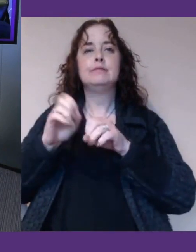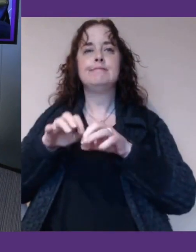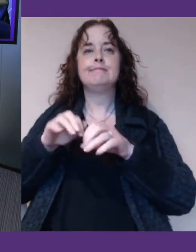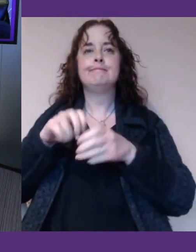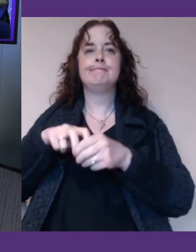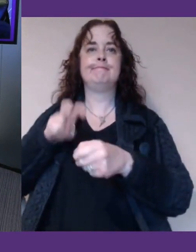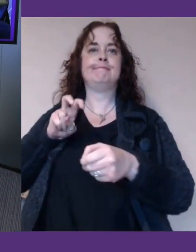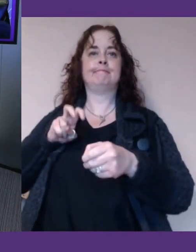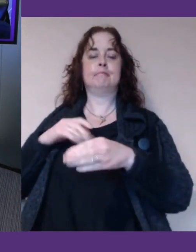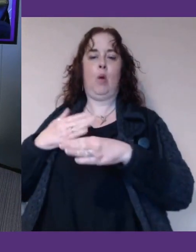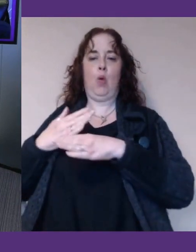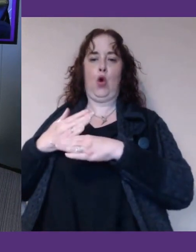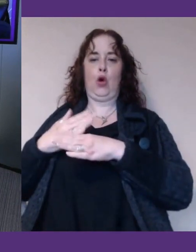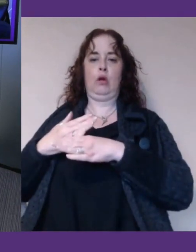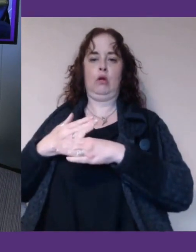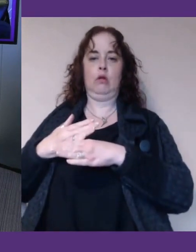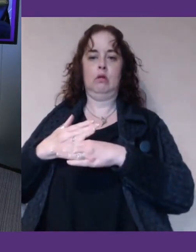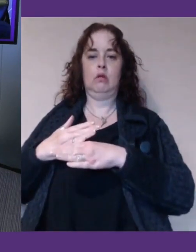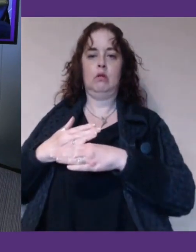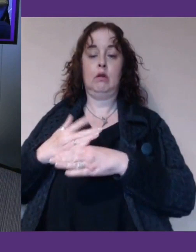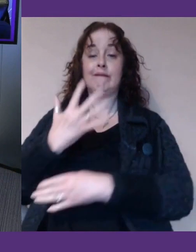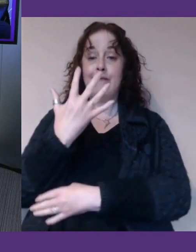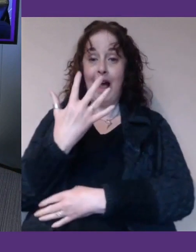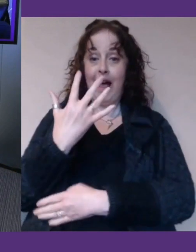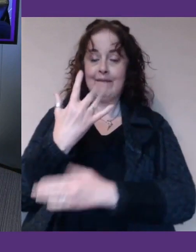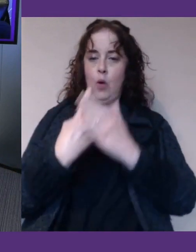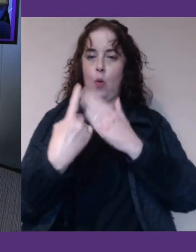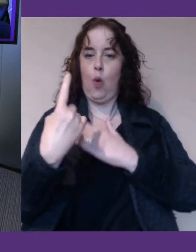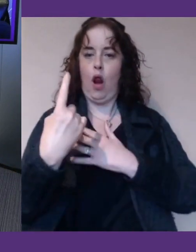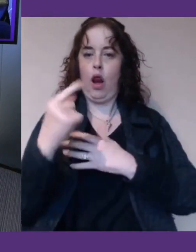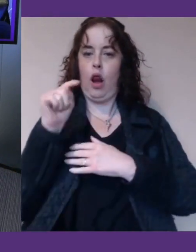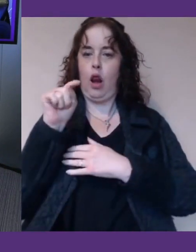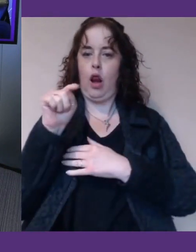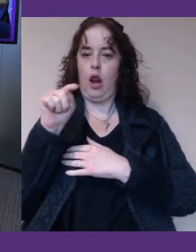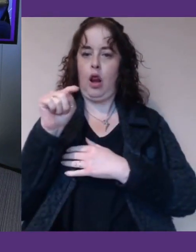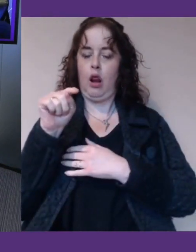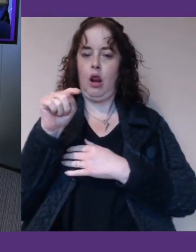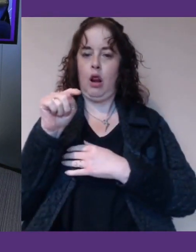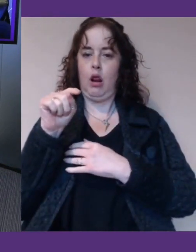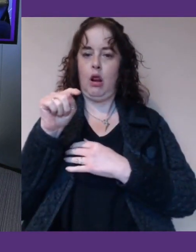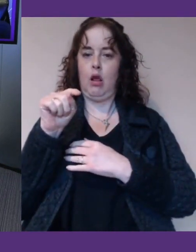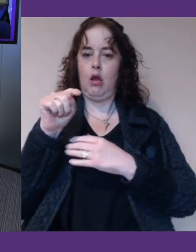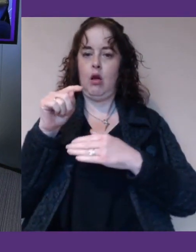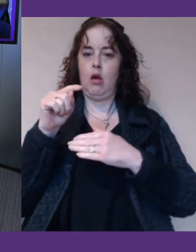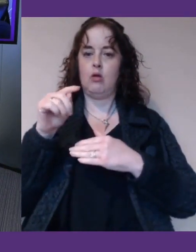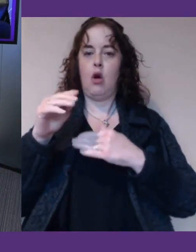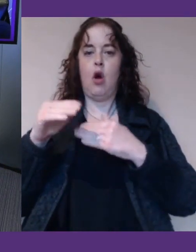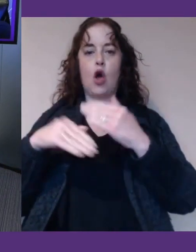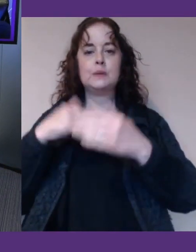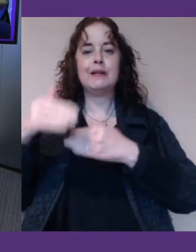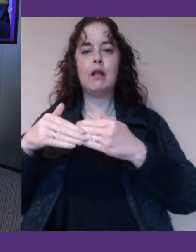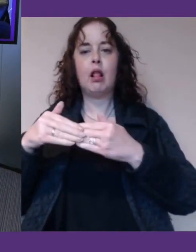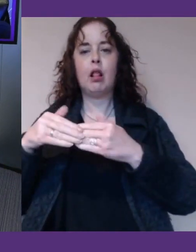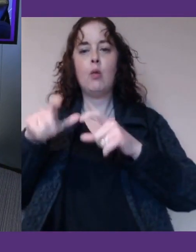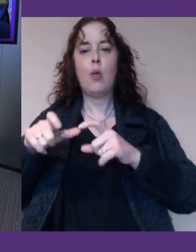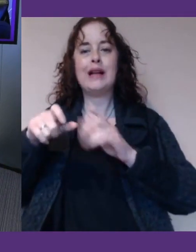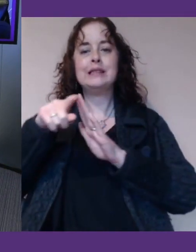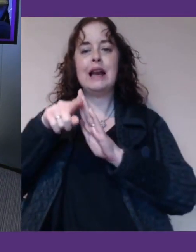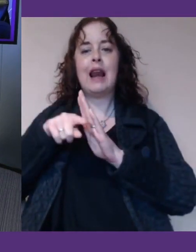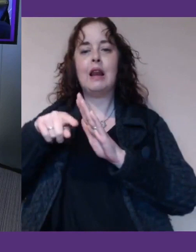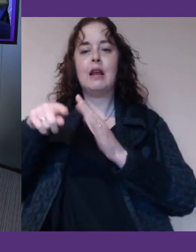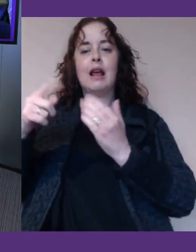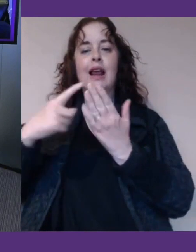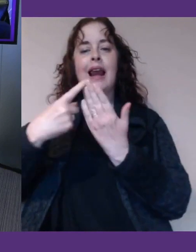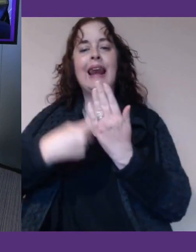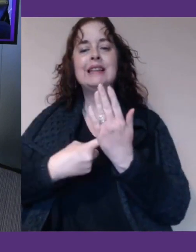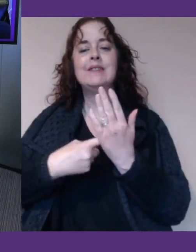And apparently one in five of people in that position are on waiting lists for some kind of NHS treatment. So it gives you some idea